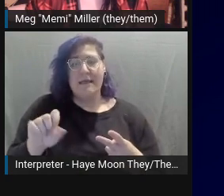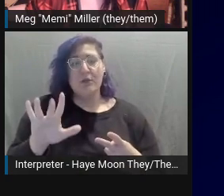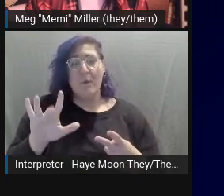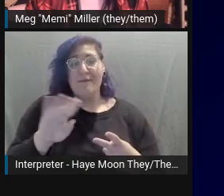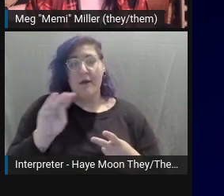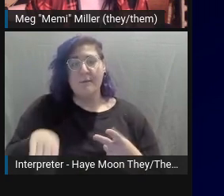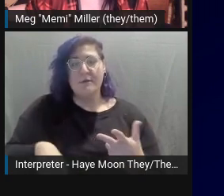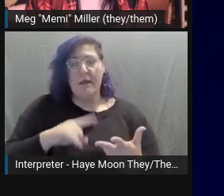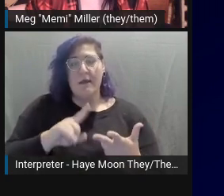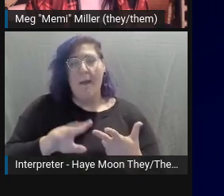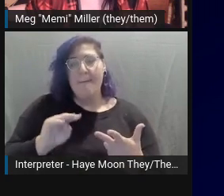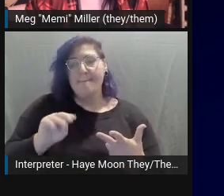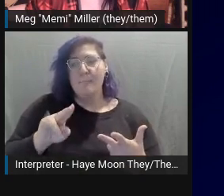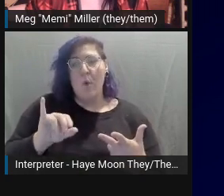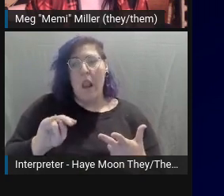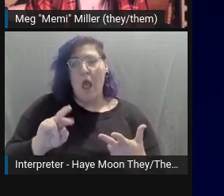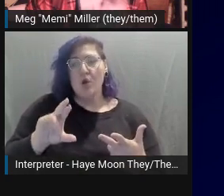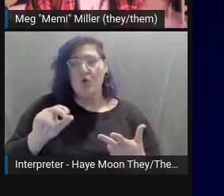forever, 5 percent.